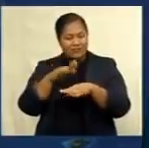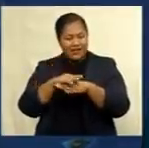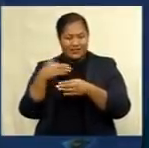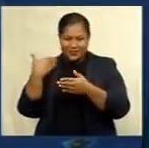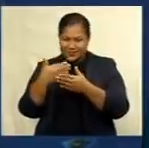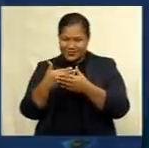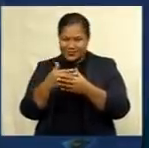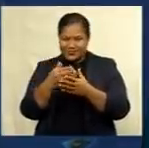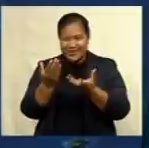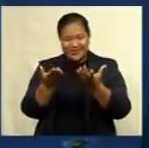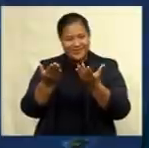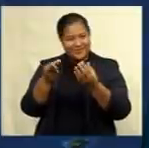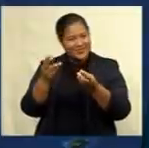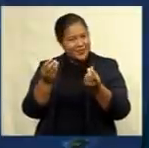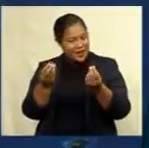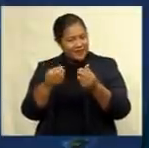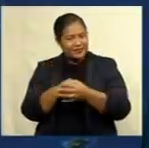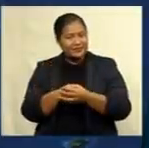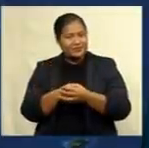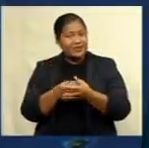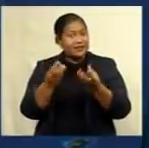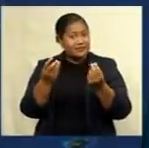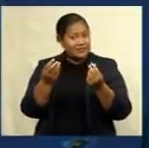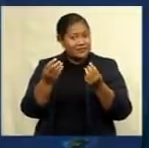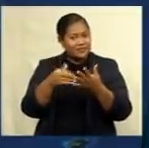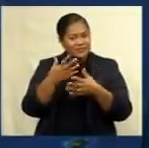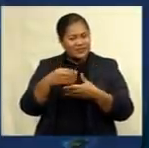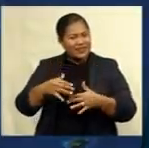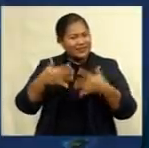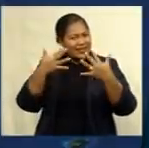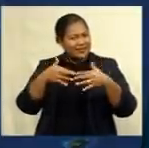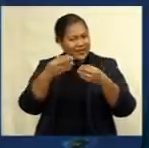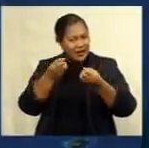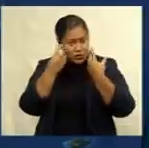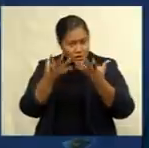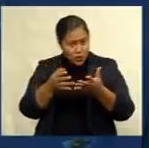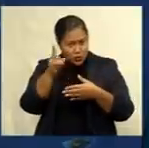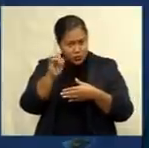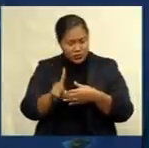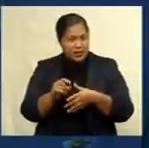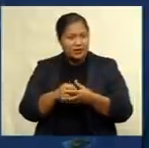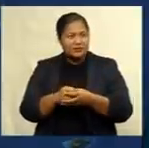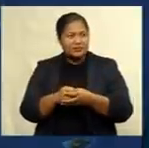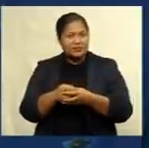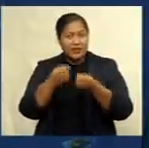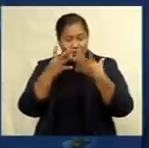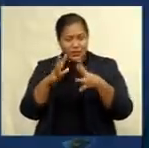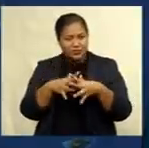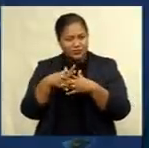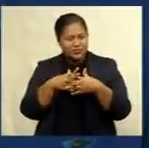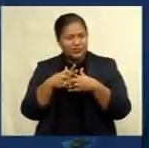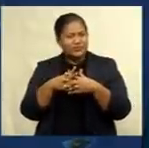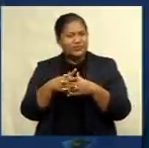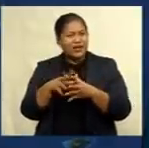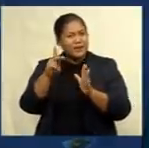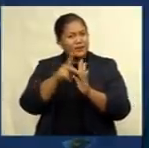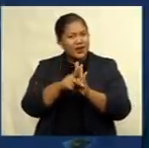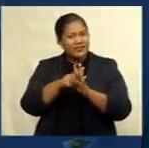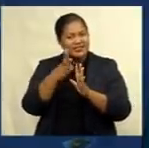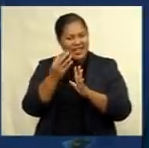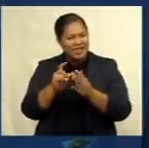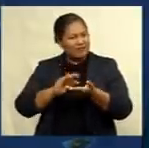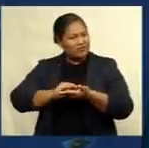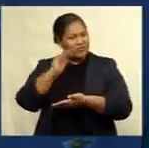currencies. The currency was underpinned by data released today showing U.S. producer prices posted their largest annual